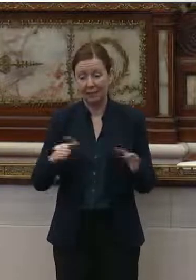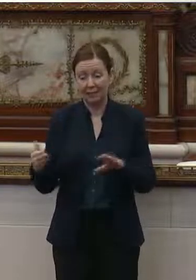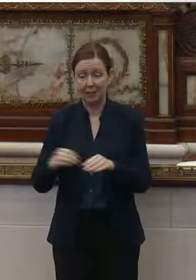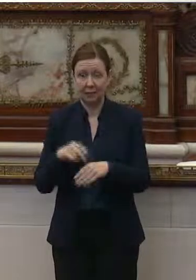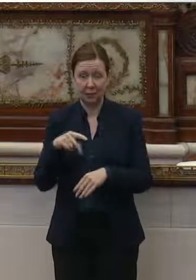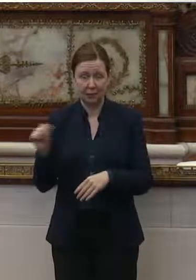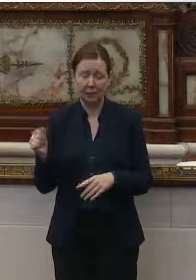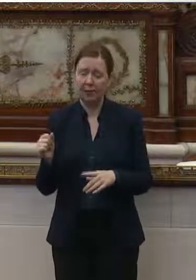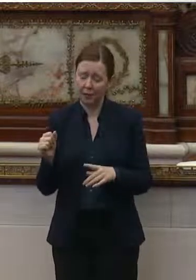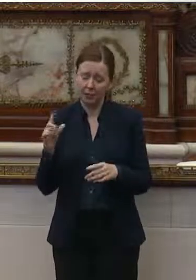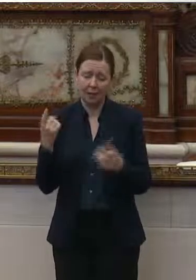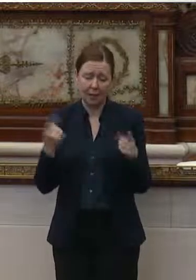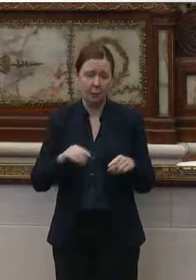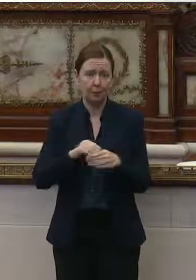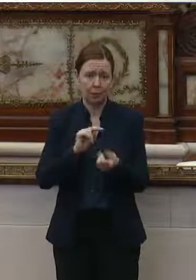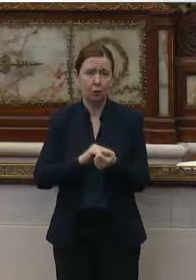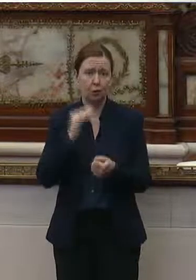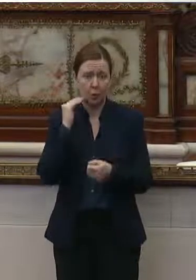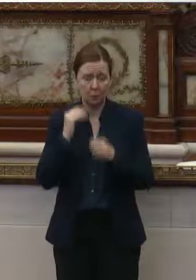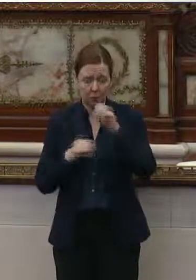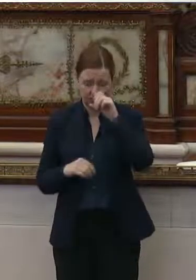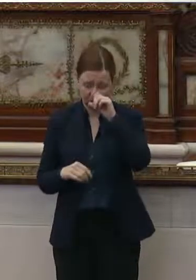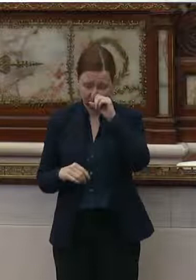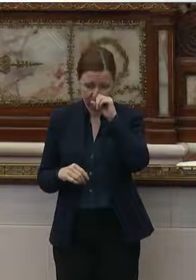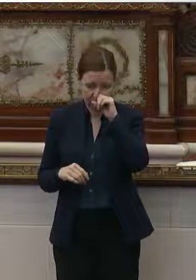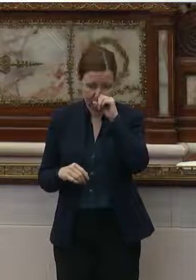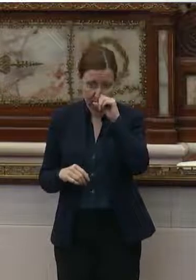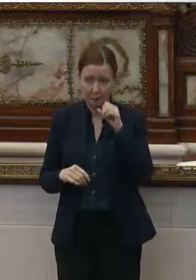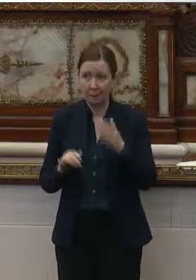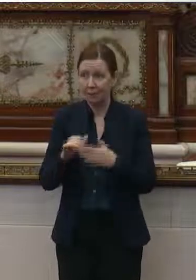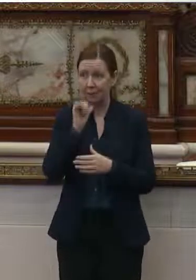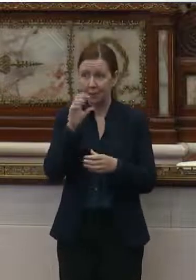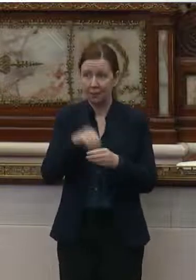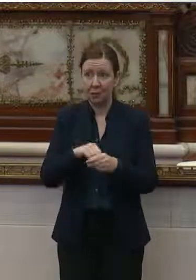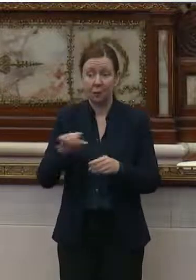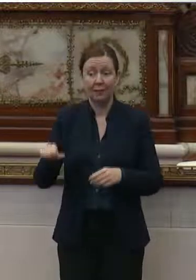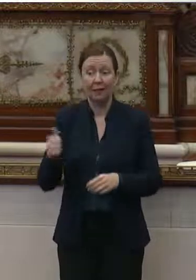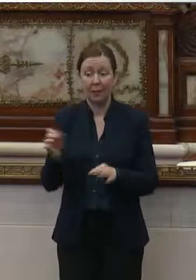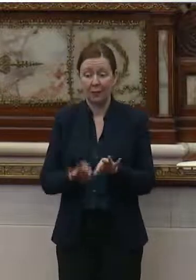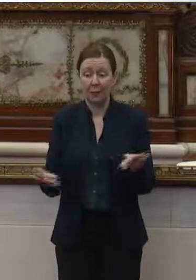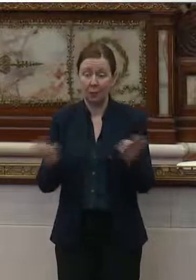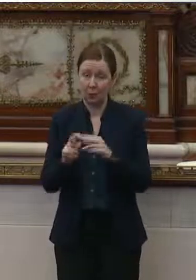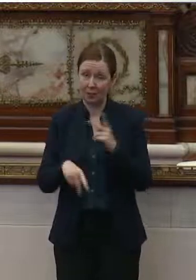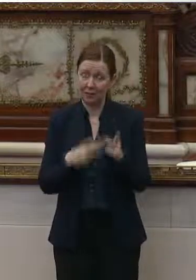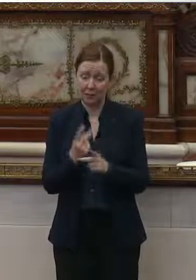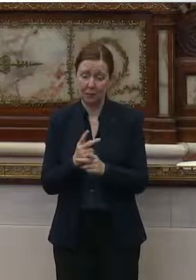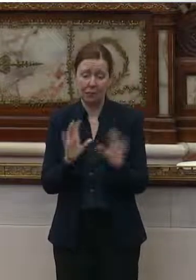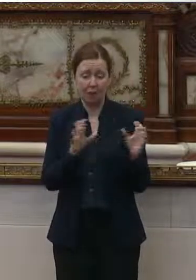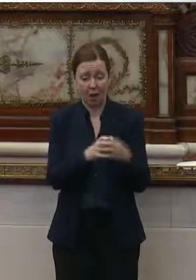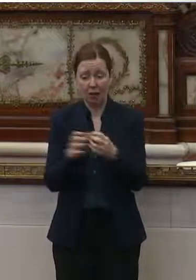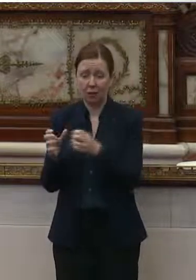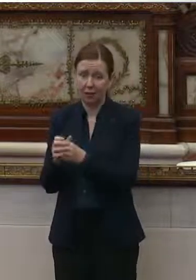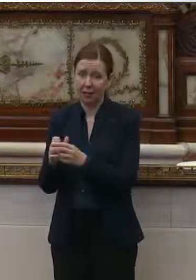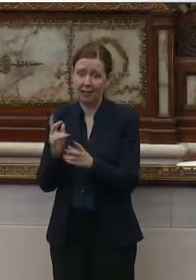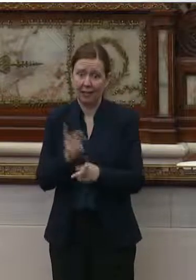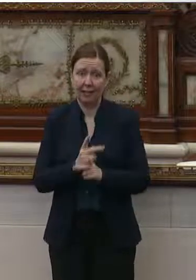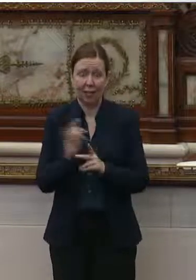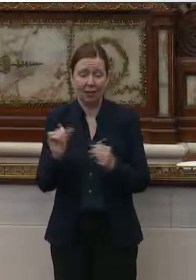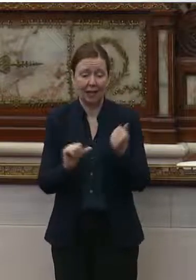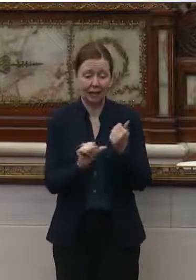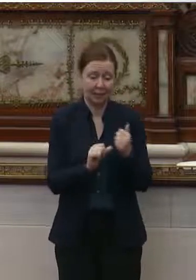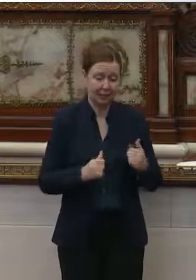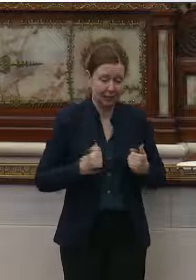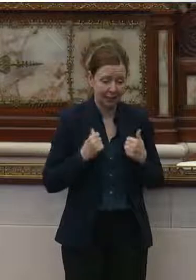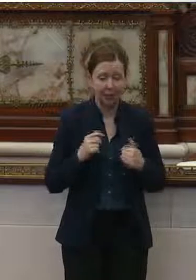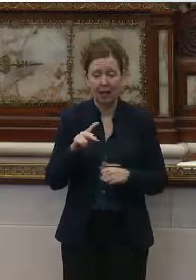Pennsylvania have been in nursing homes. And that doesn't even include the other important types of congregate care settings, like assisted living